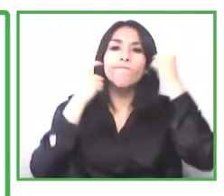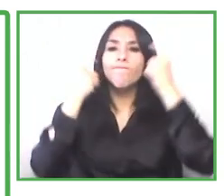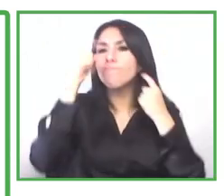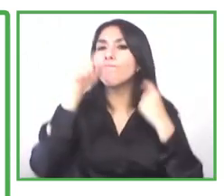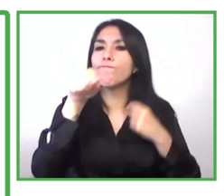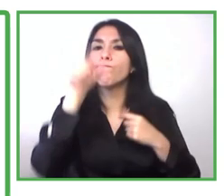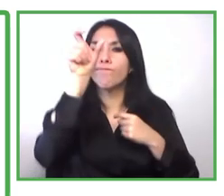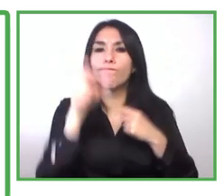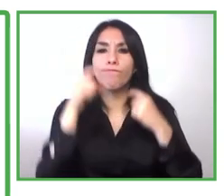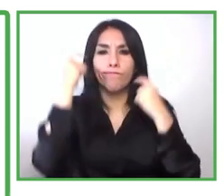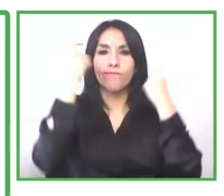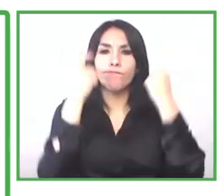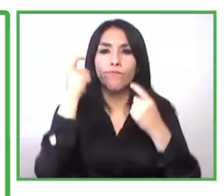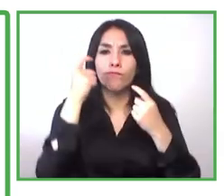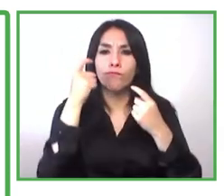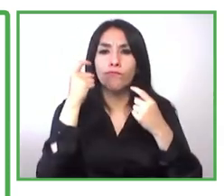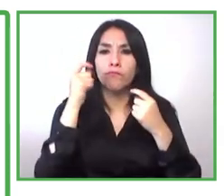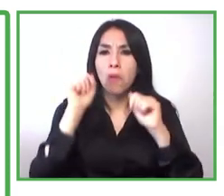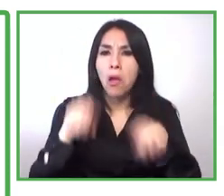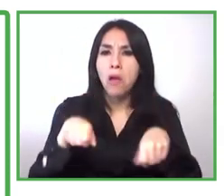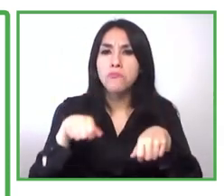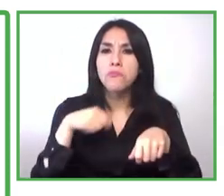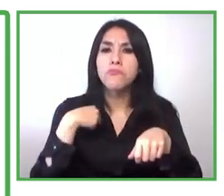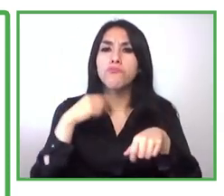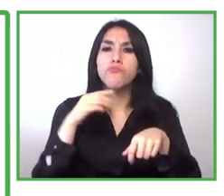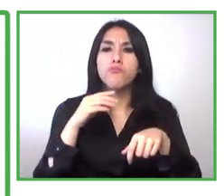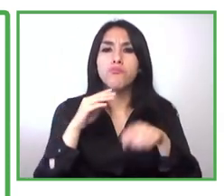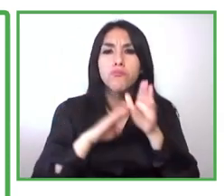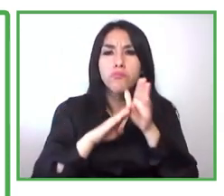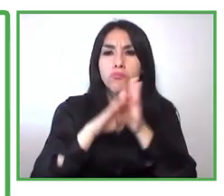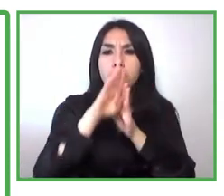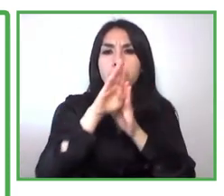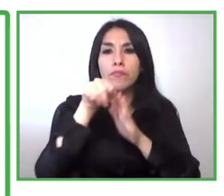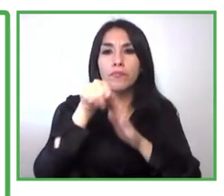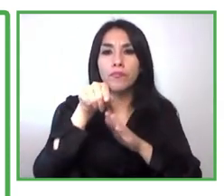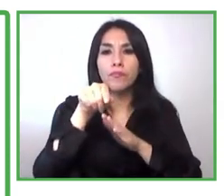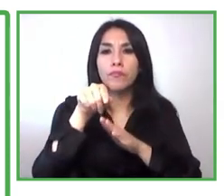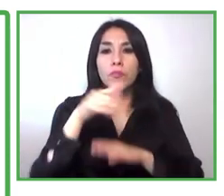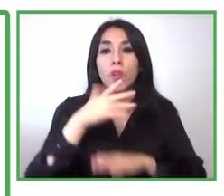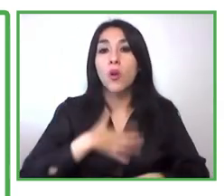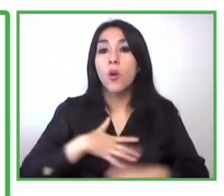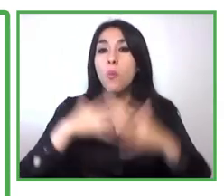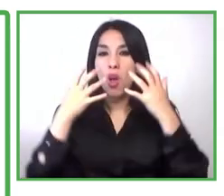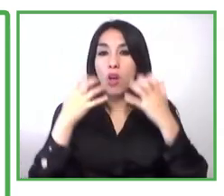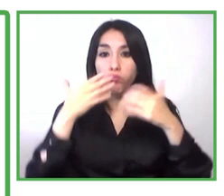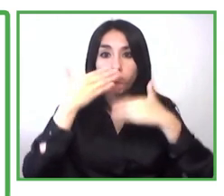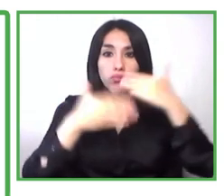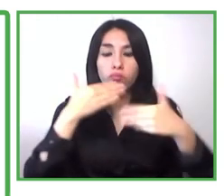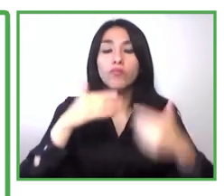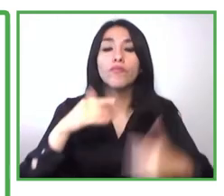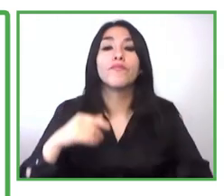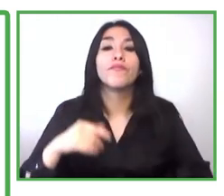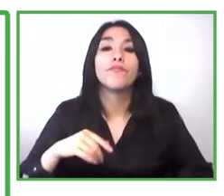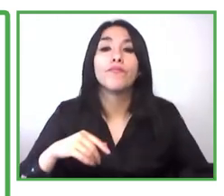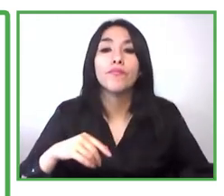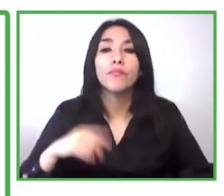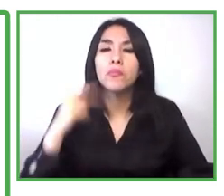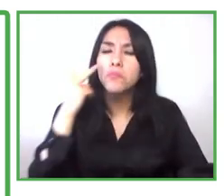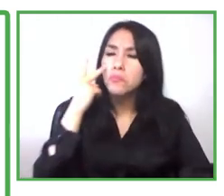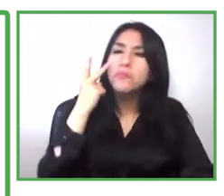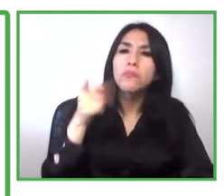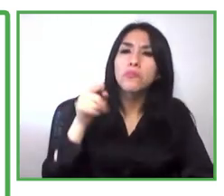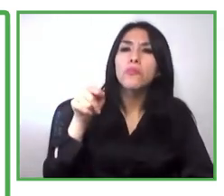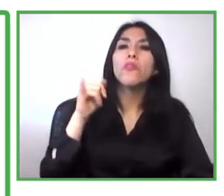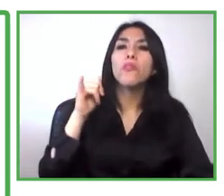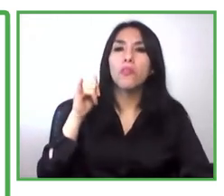strengthen in this framework and the scope of this project and as we'll see further along is where we found many difficulties but